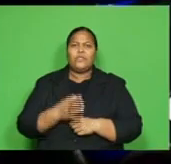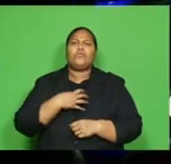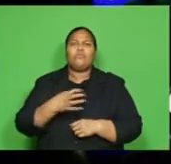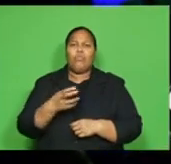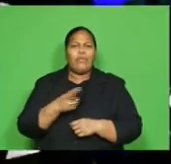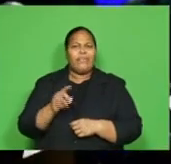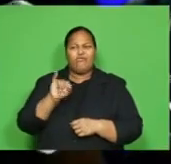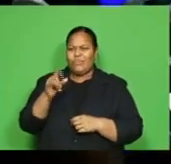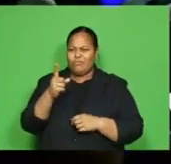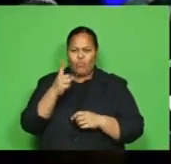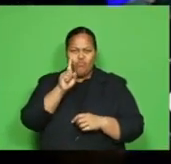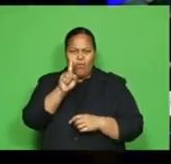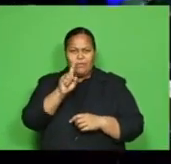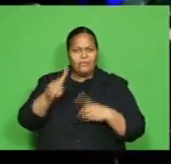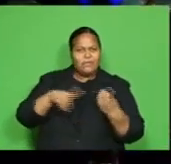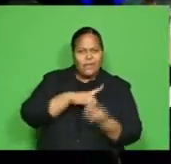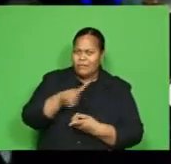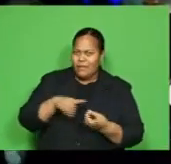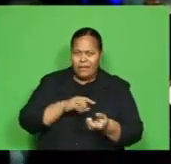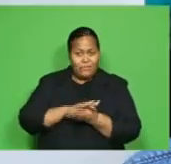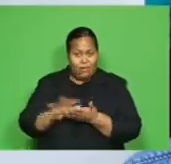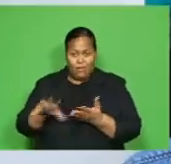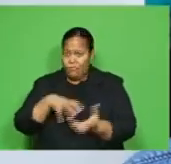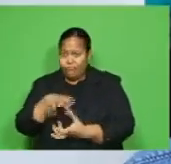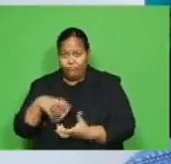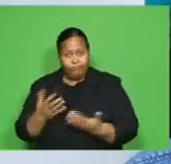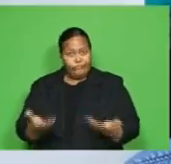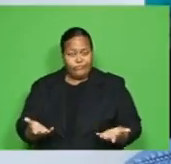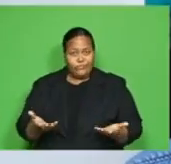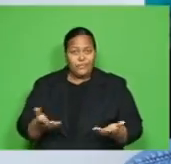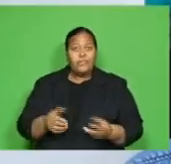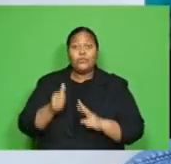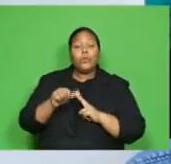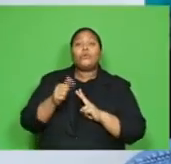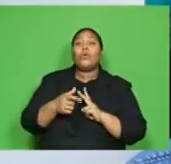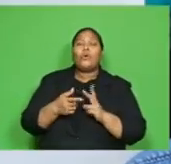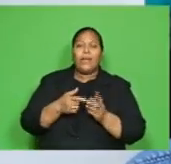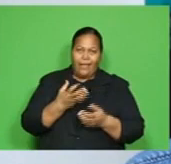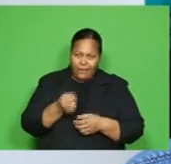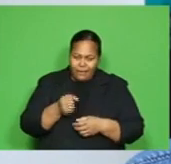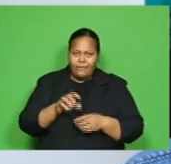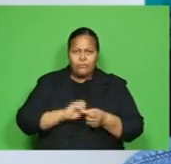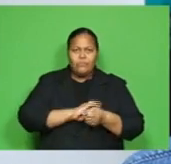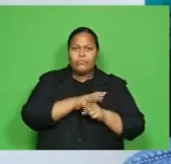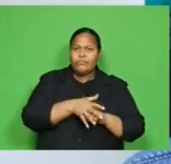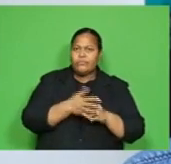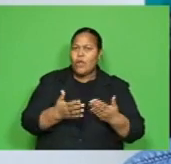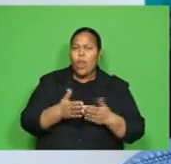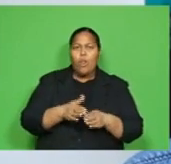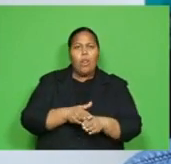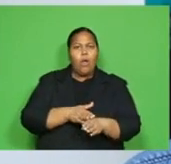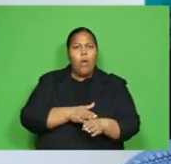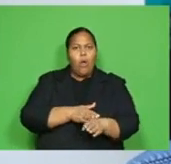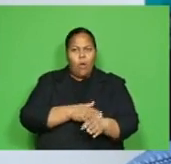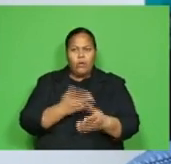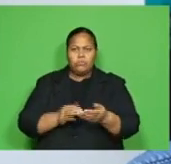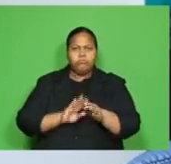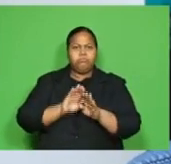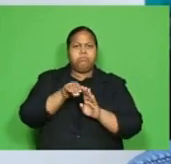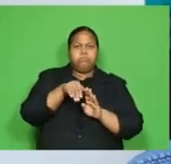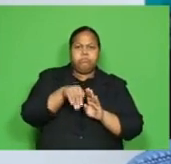disasters such as Cyclone Herald and displacement outcomes. They also have to deal with a long-term recession